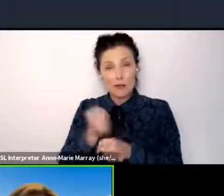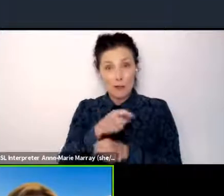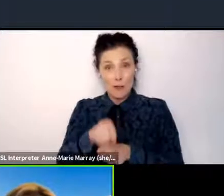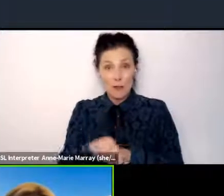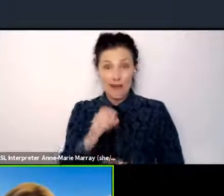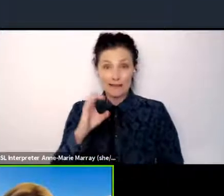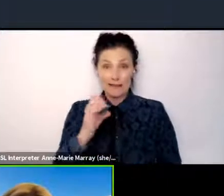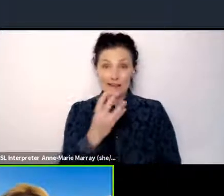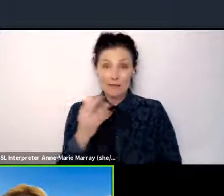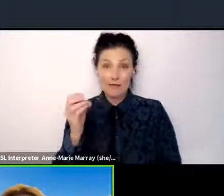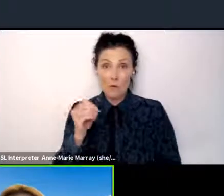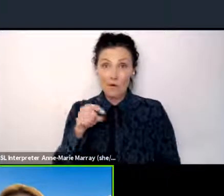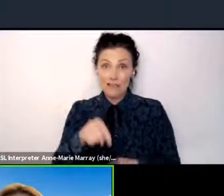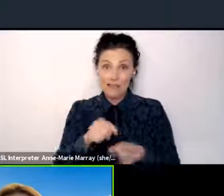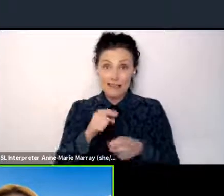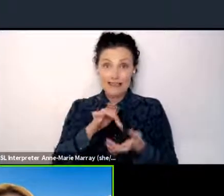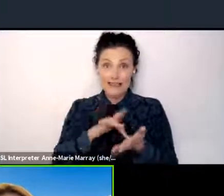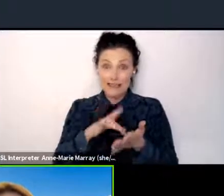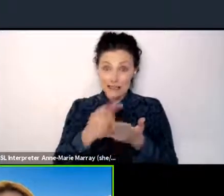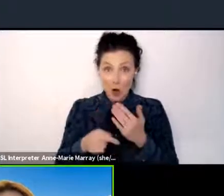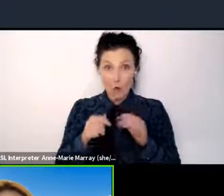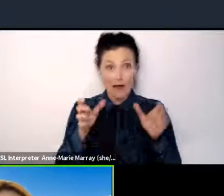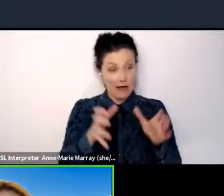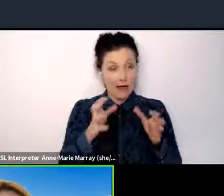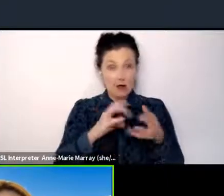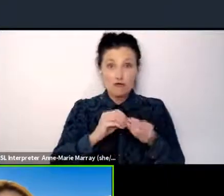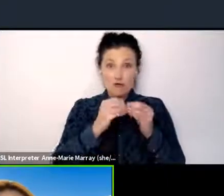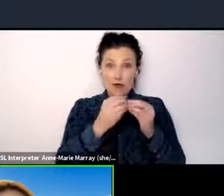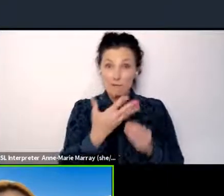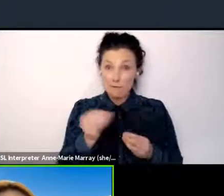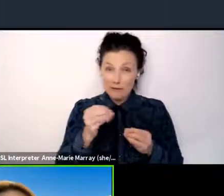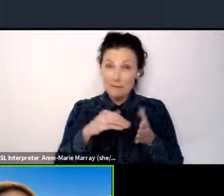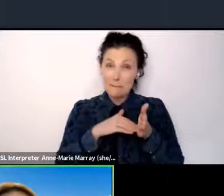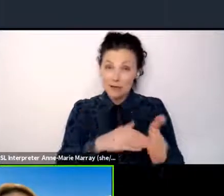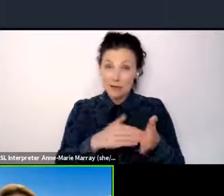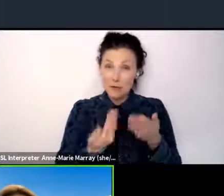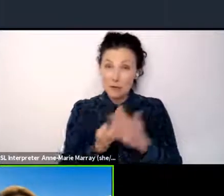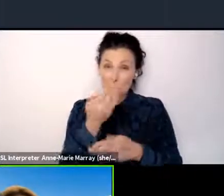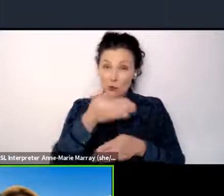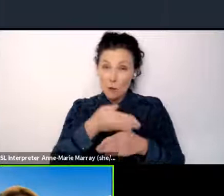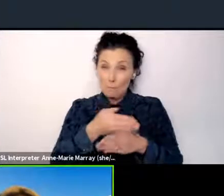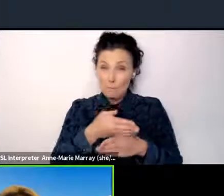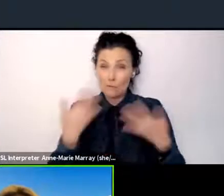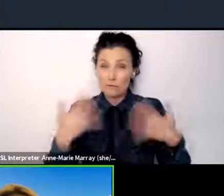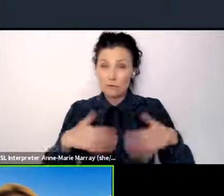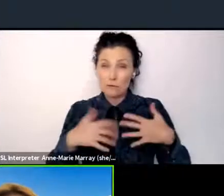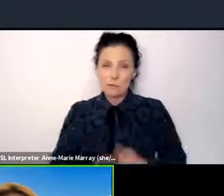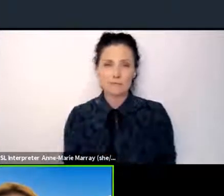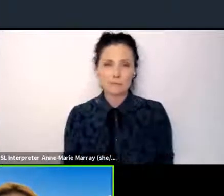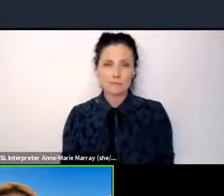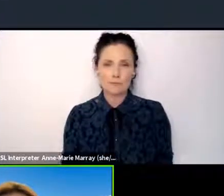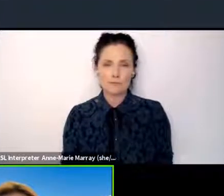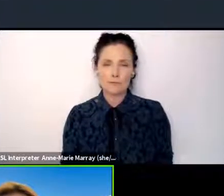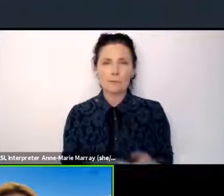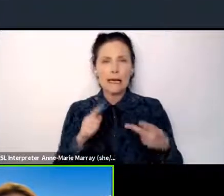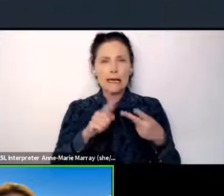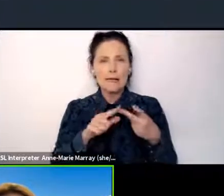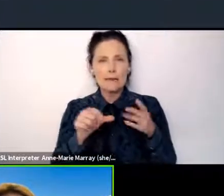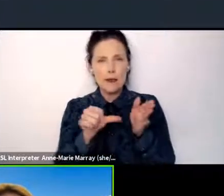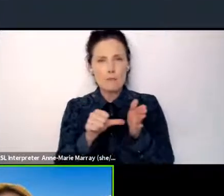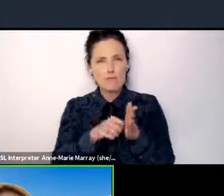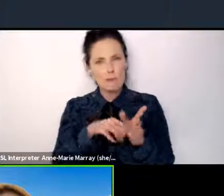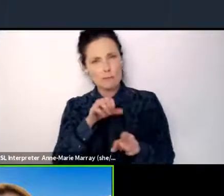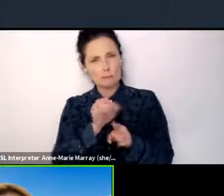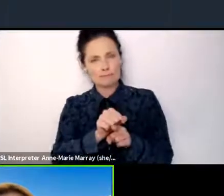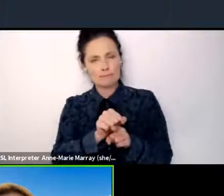50 million jobs. The second kind of problem with this characterization I wanted to raise is that